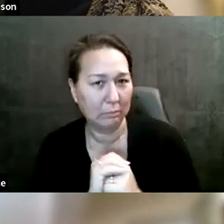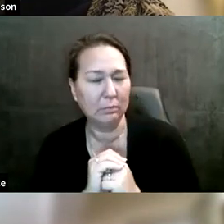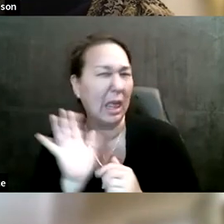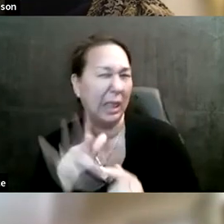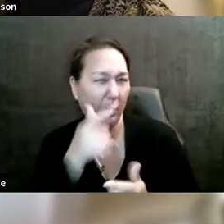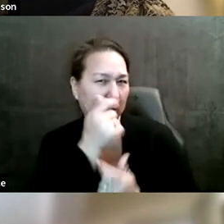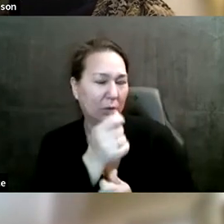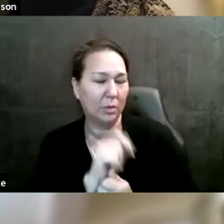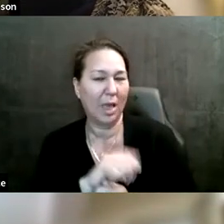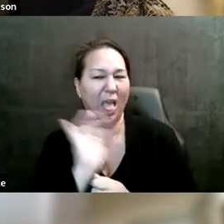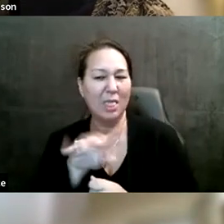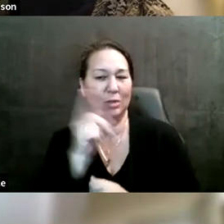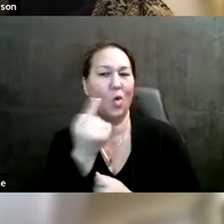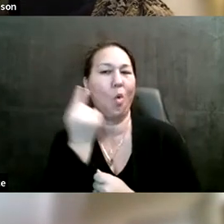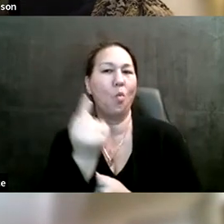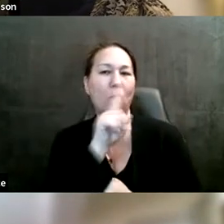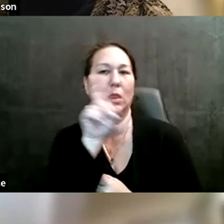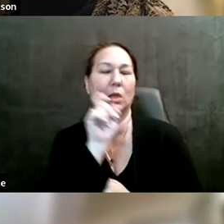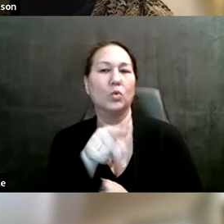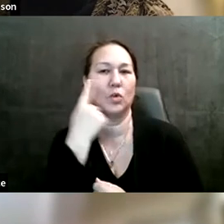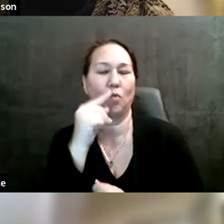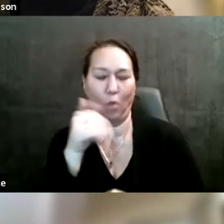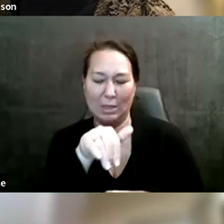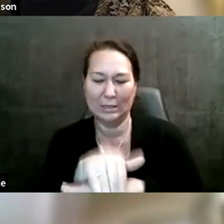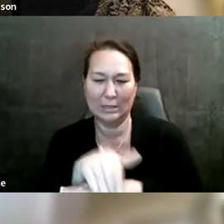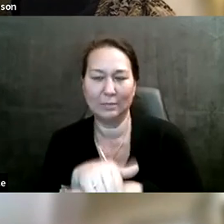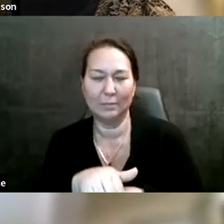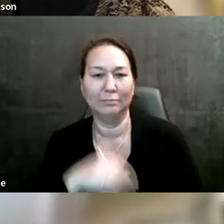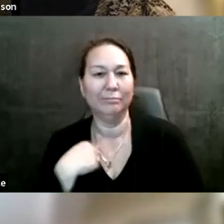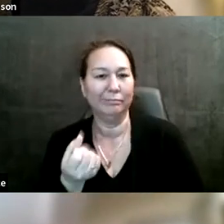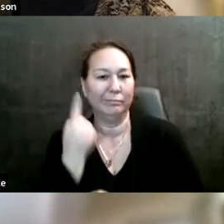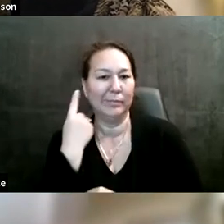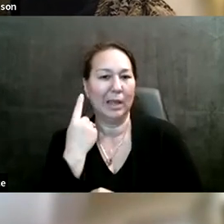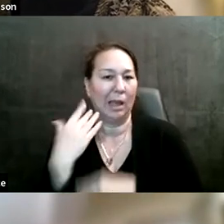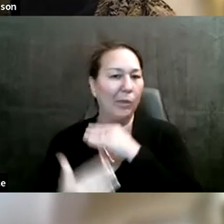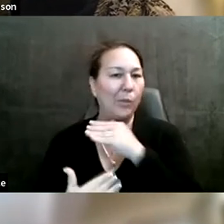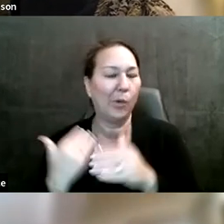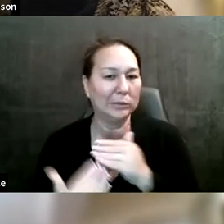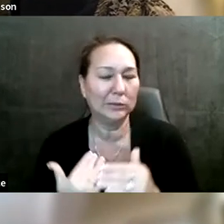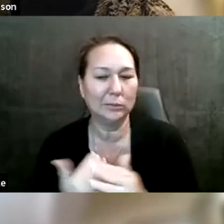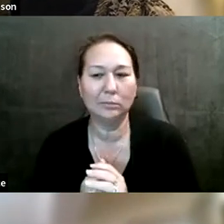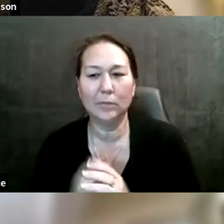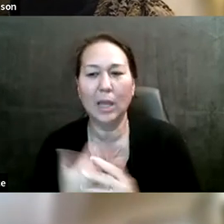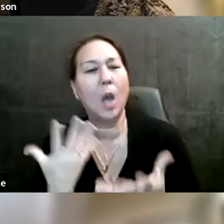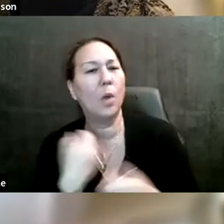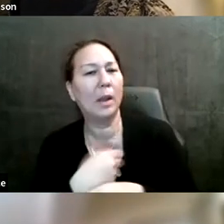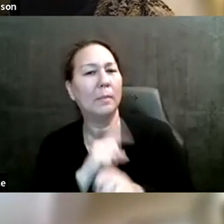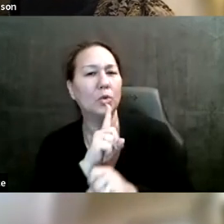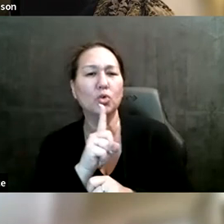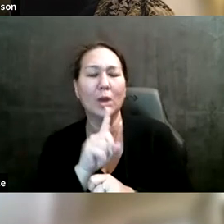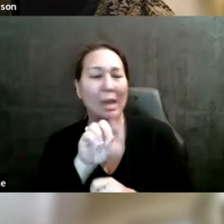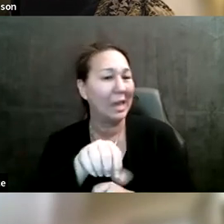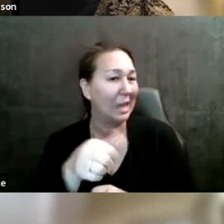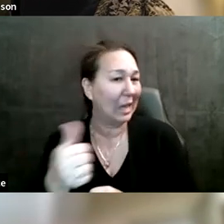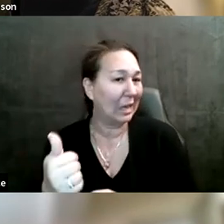that's the only question I have for this evening. I understand the process. I just want to make sure if anybody else has any